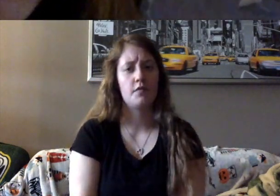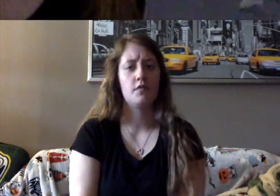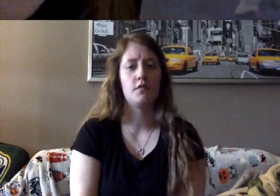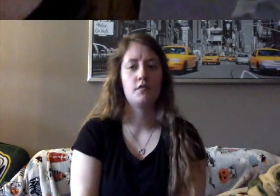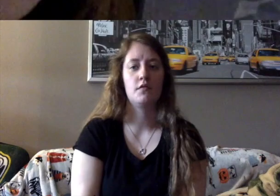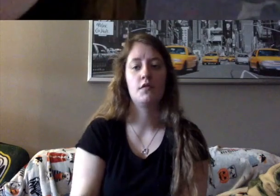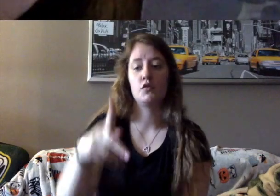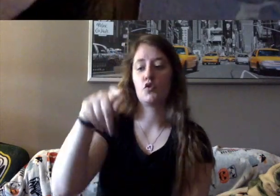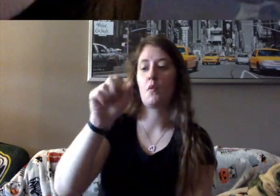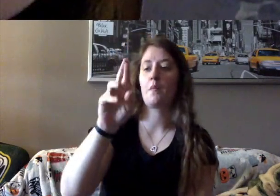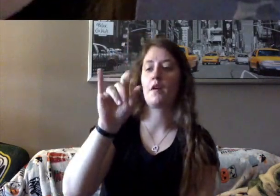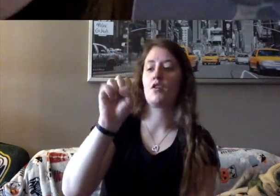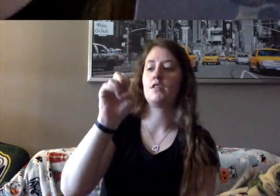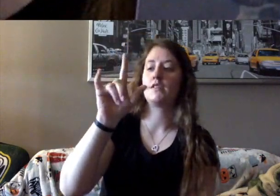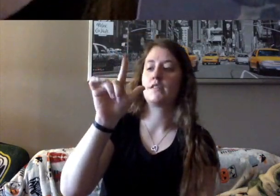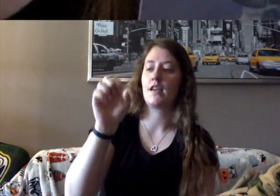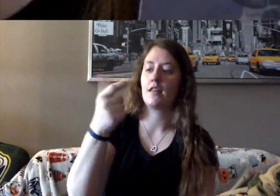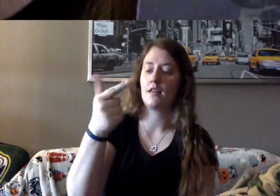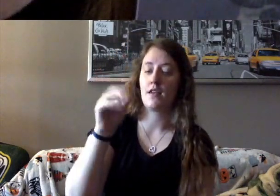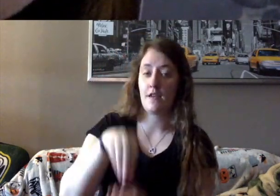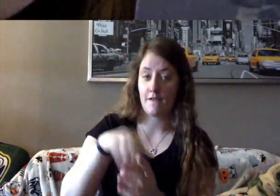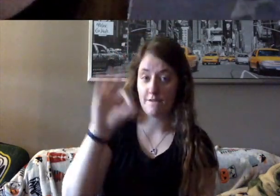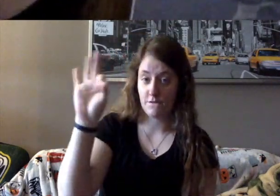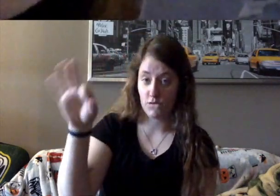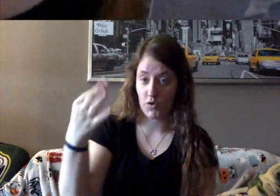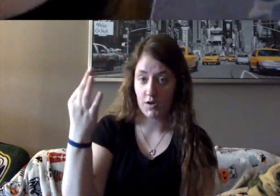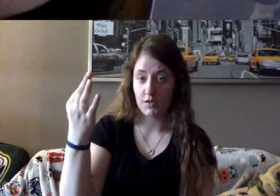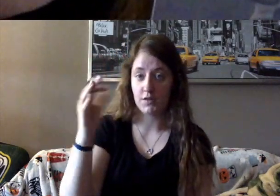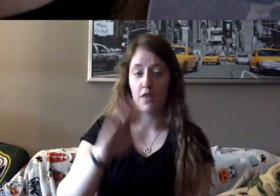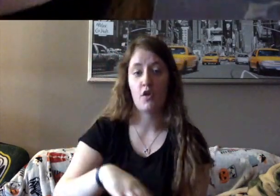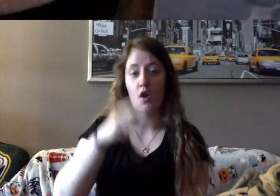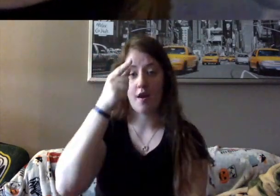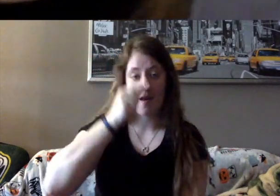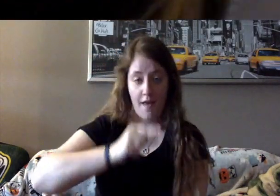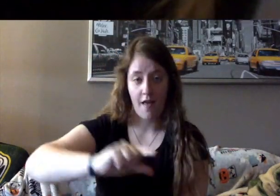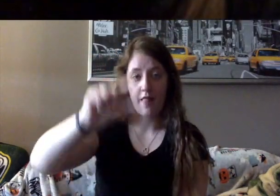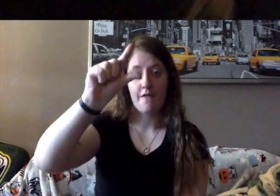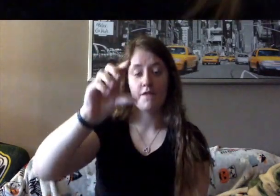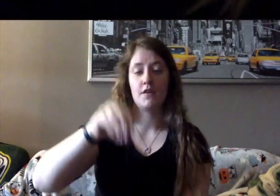and they're riding an elephant in India. True stories.